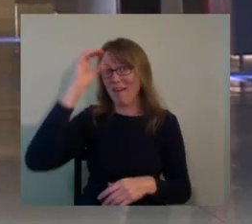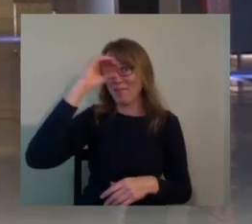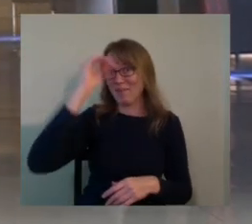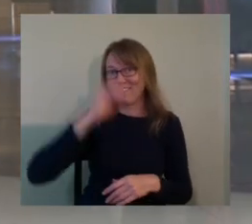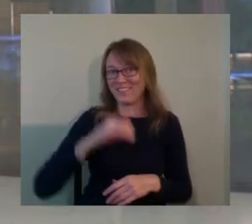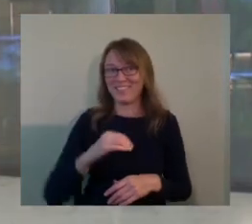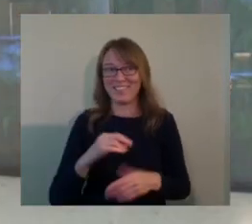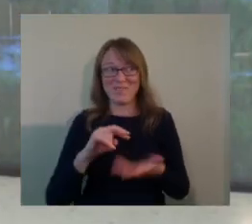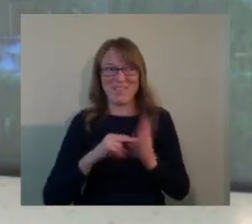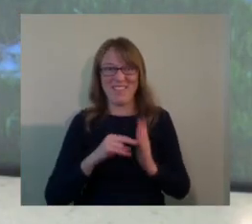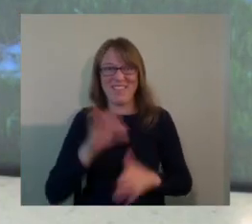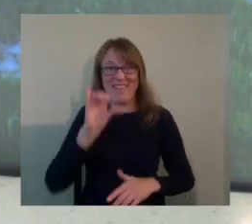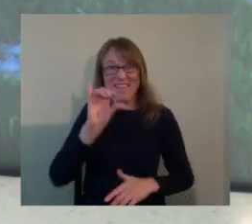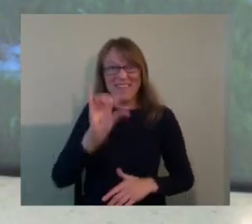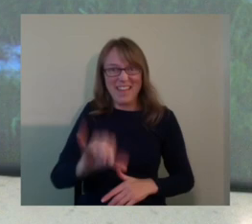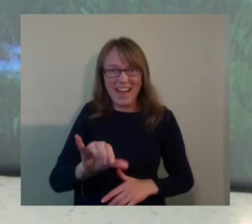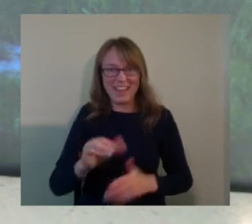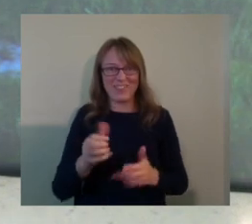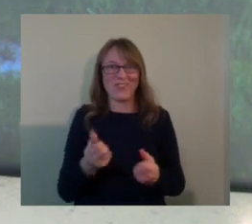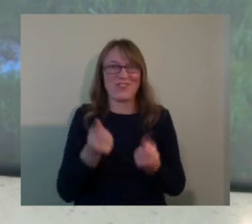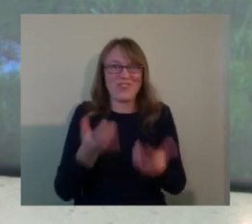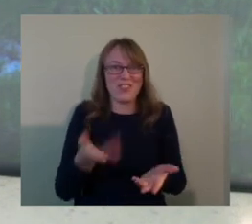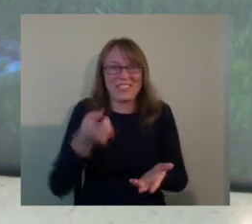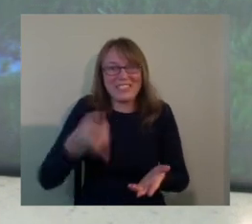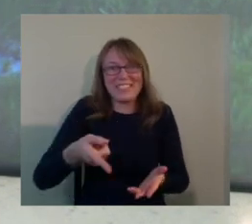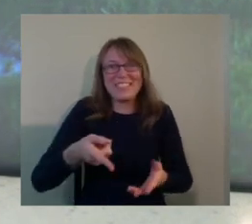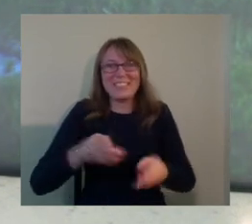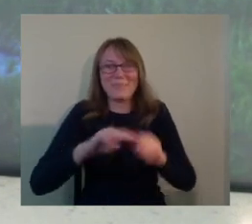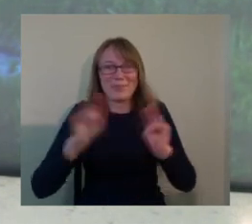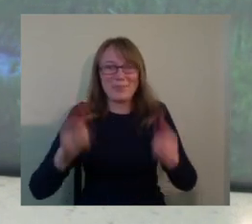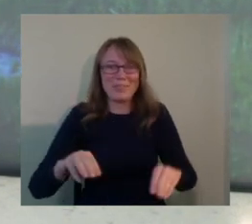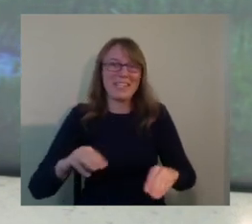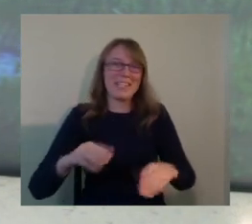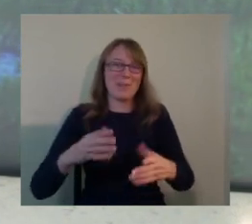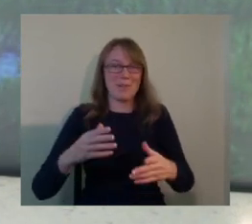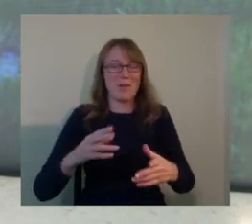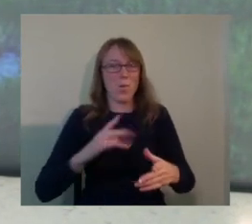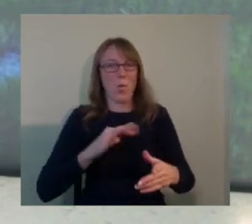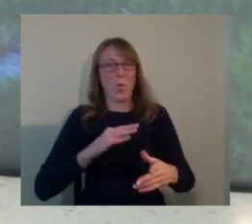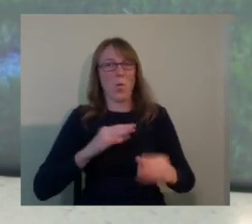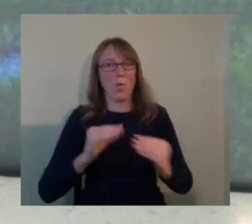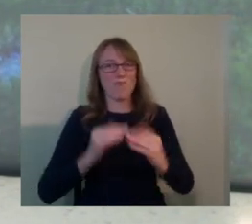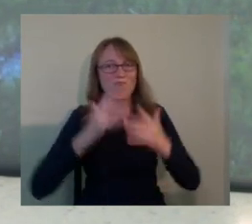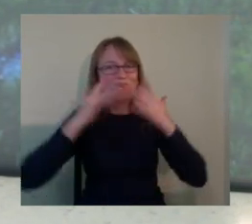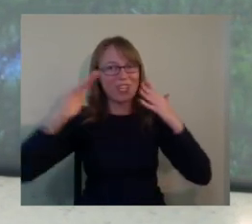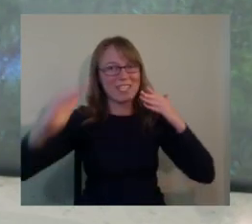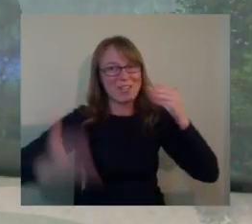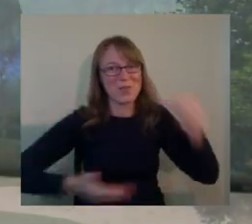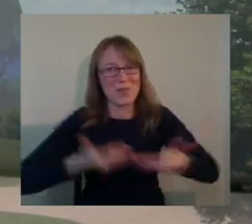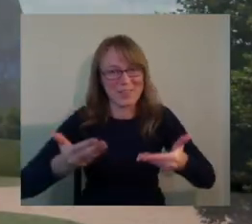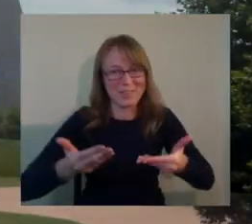made this a much more welcoming institution than it otherwise would have been. Thank you.